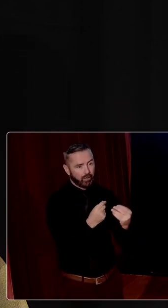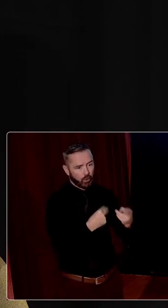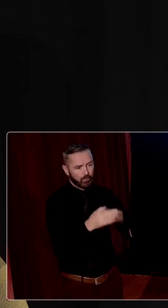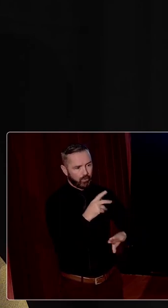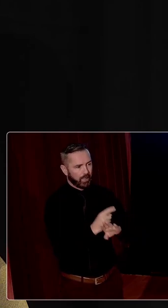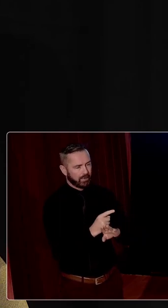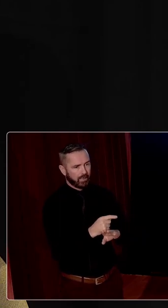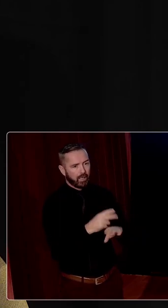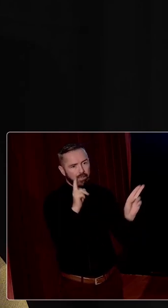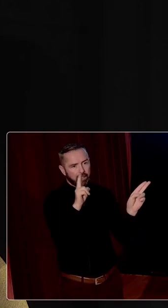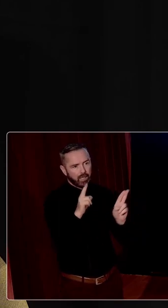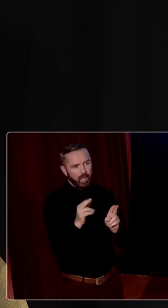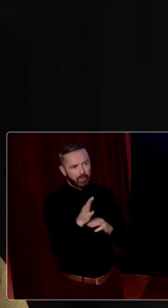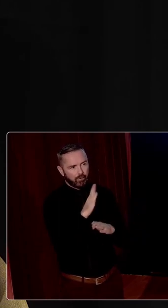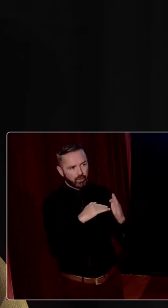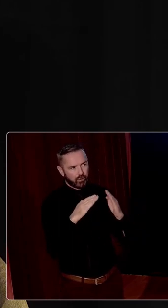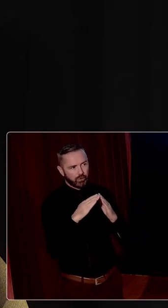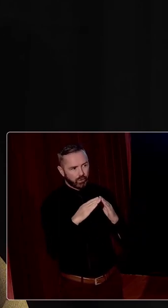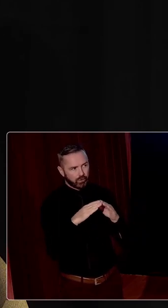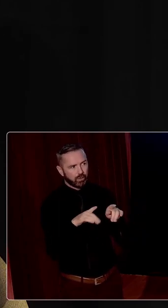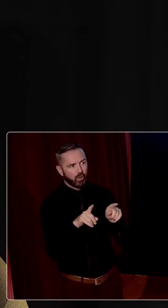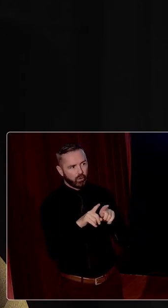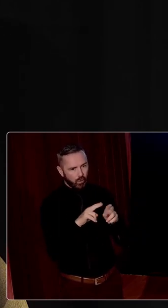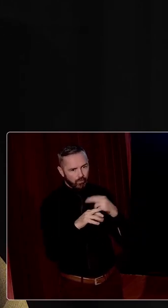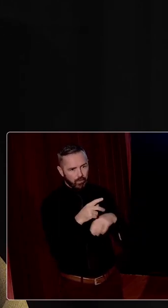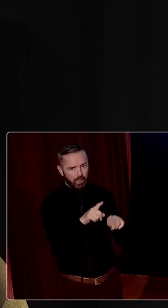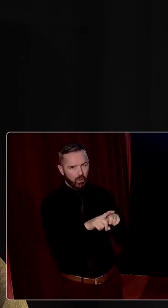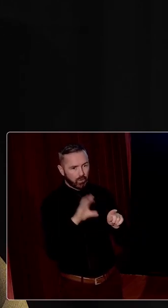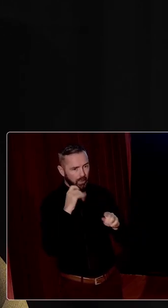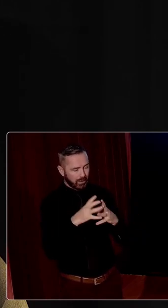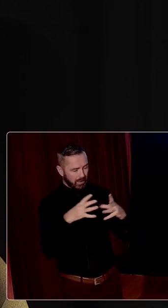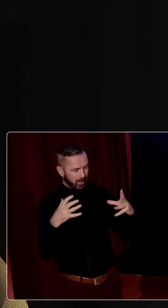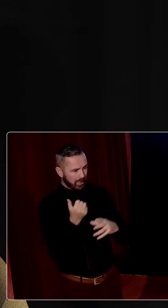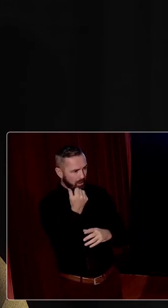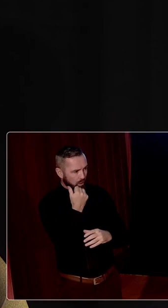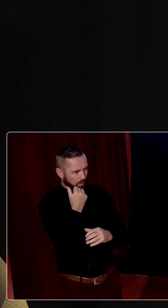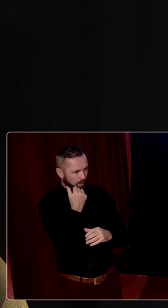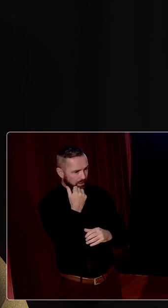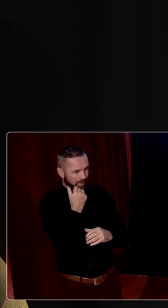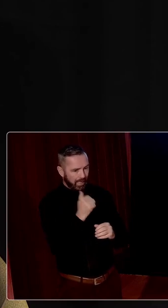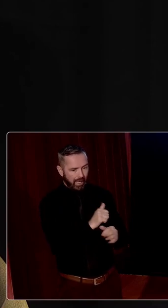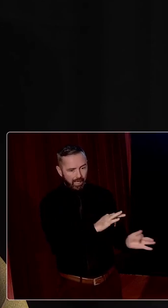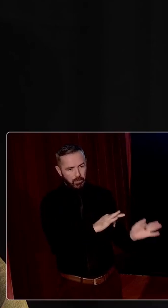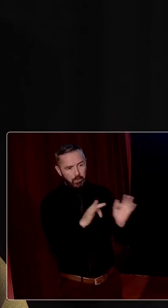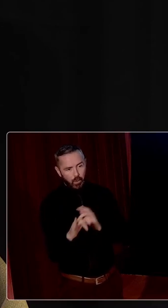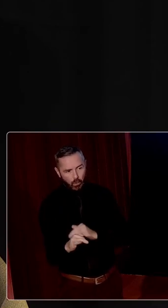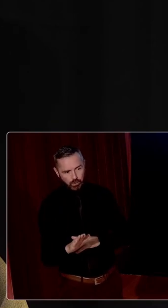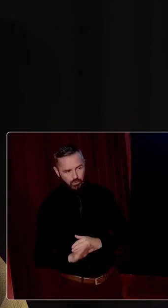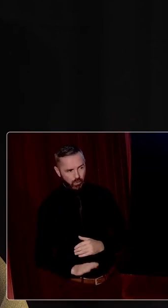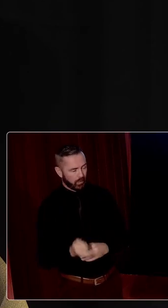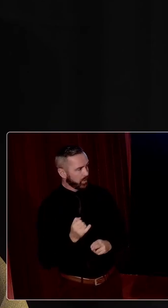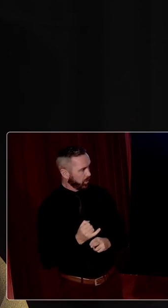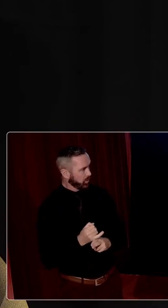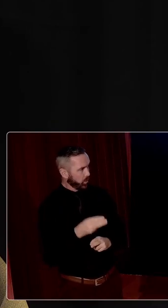influence of the Catholic church in education stems from a, because of the expanding numbers at post-primary means that the,